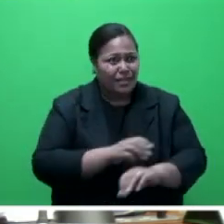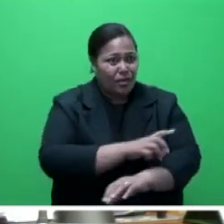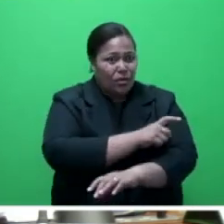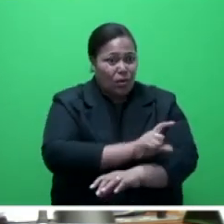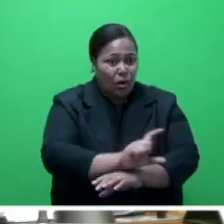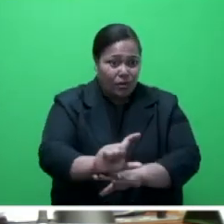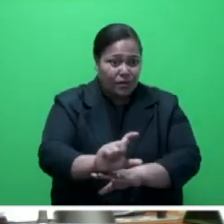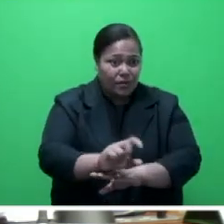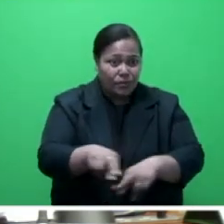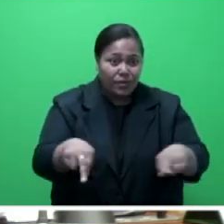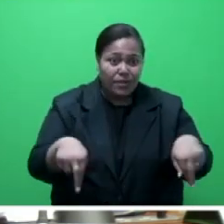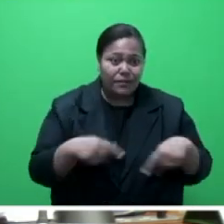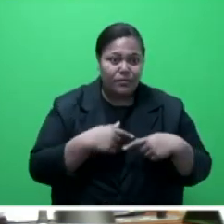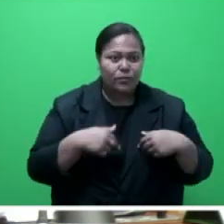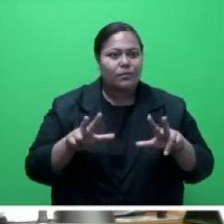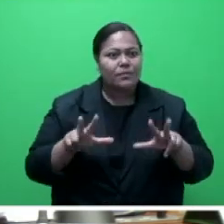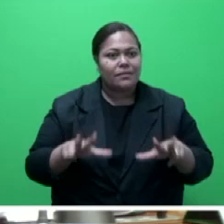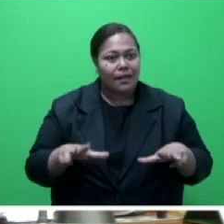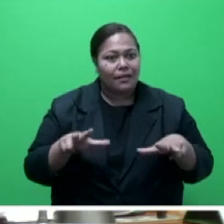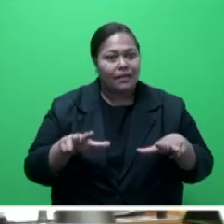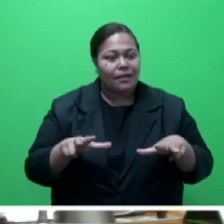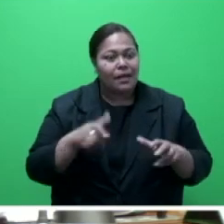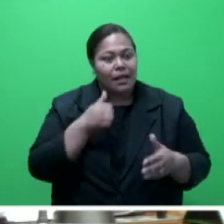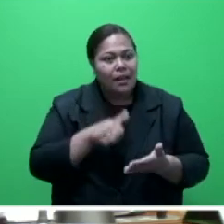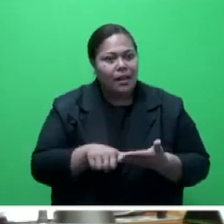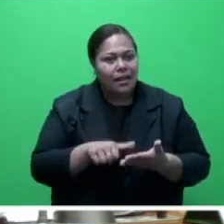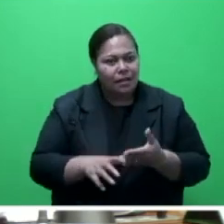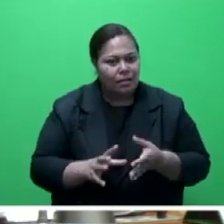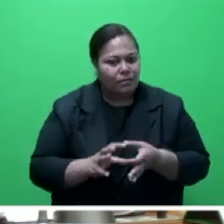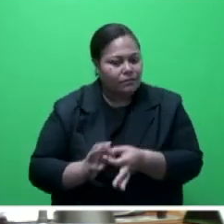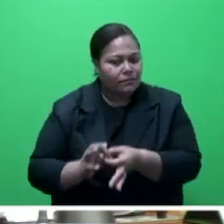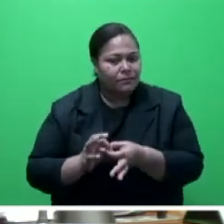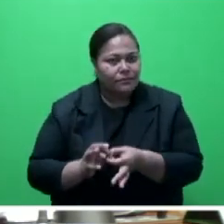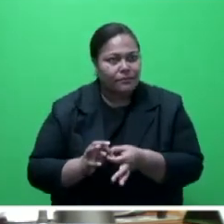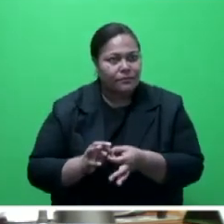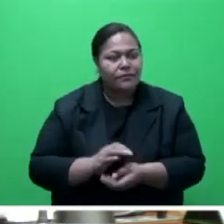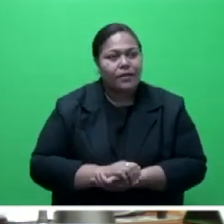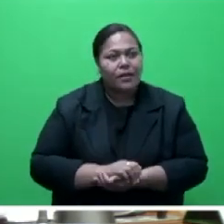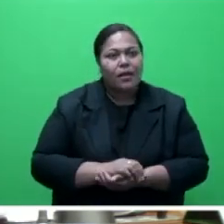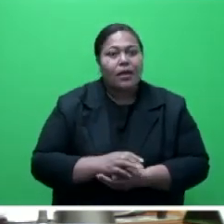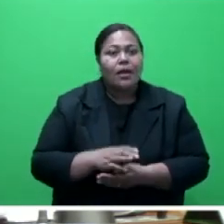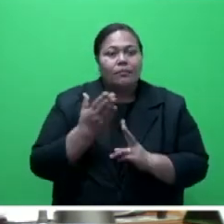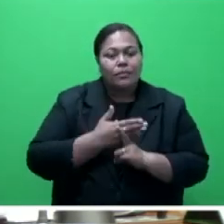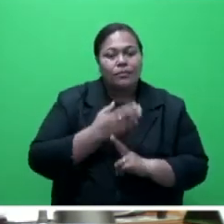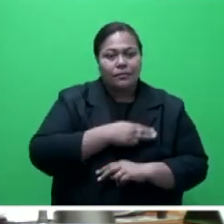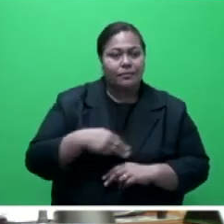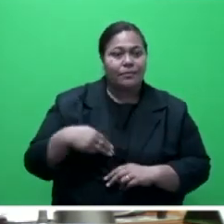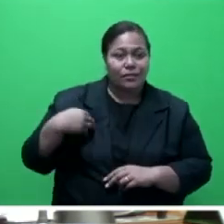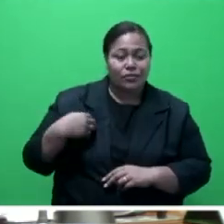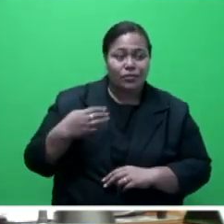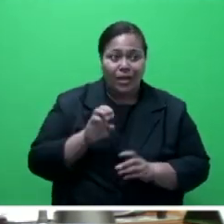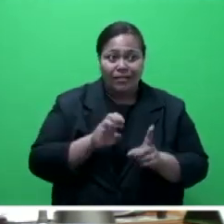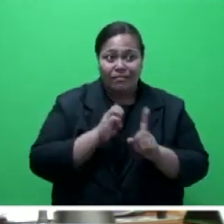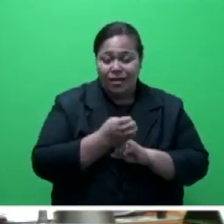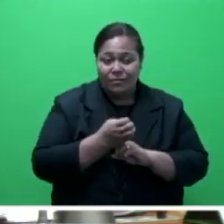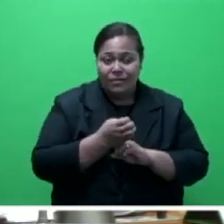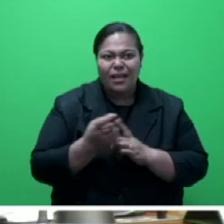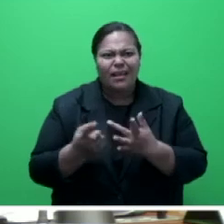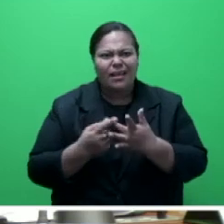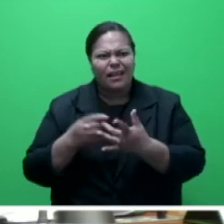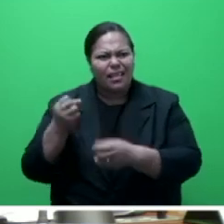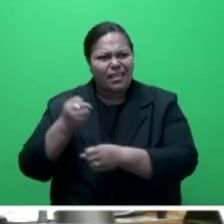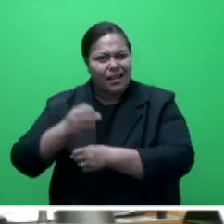just signed a letter of engagement that details the terms of engagement between the Ministry of Environment and Vulcan Incorporation